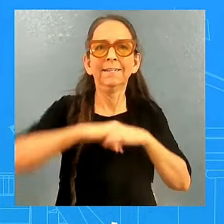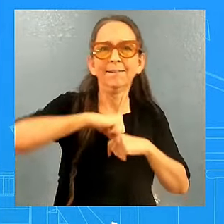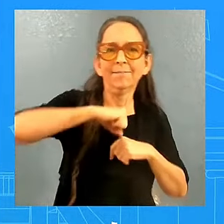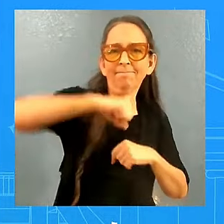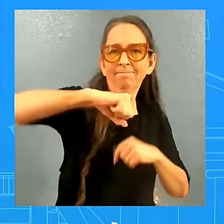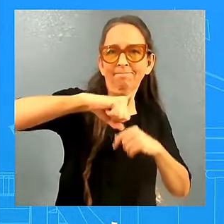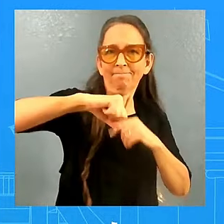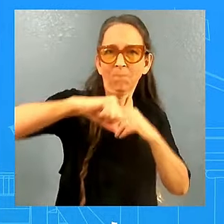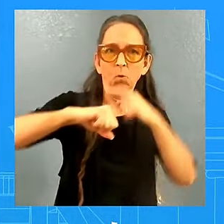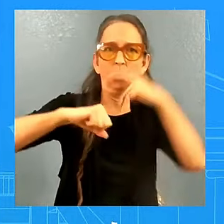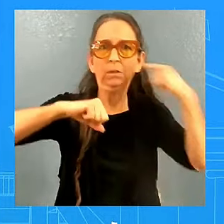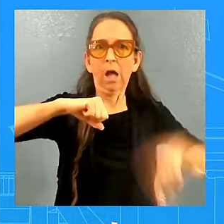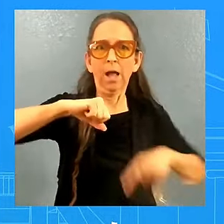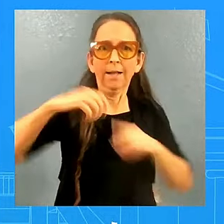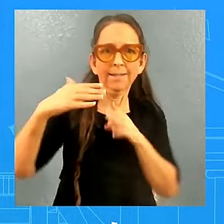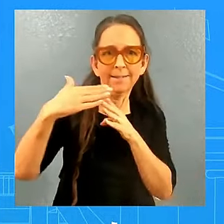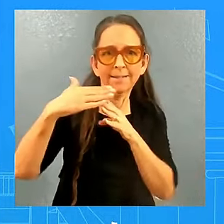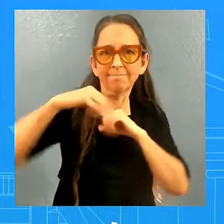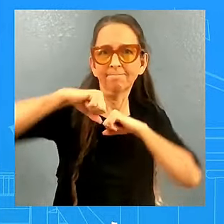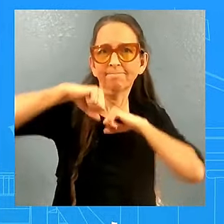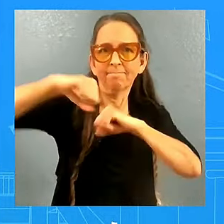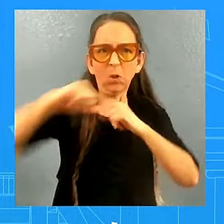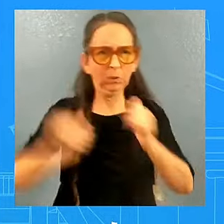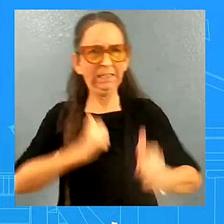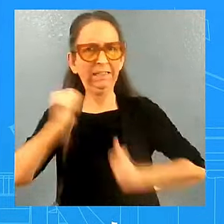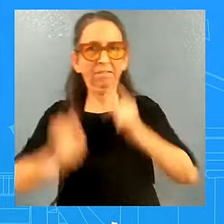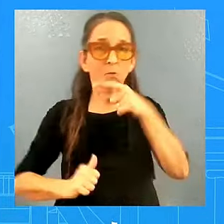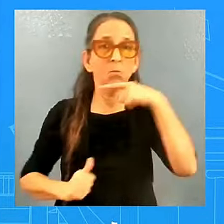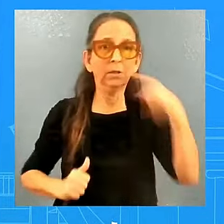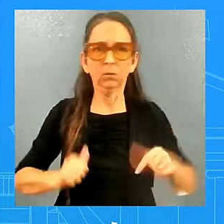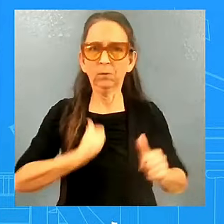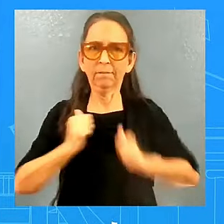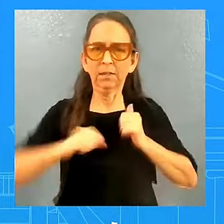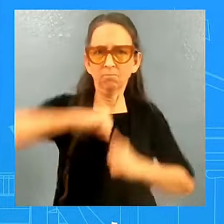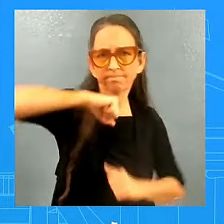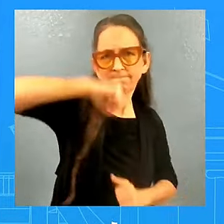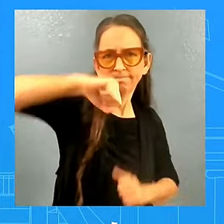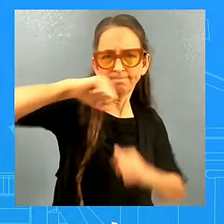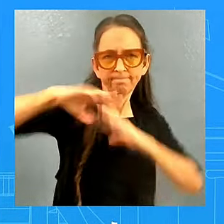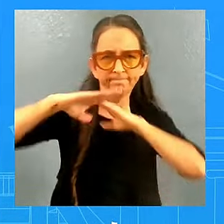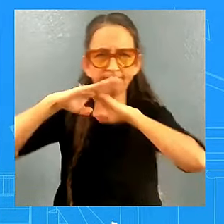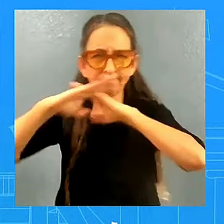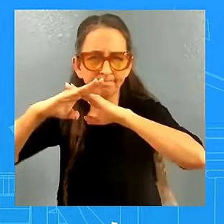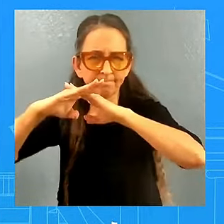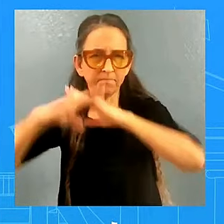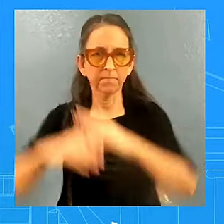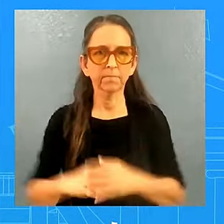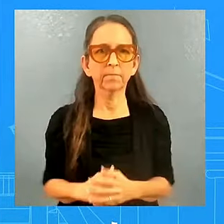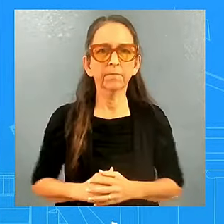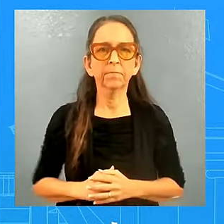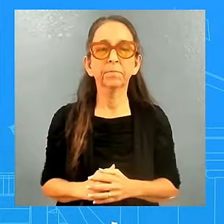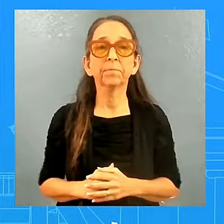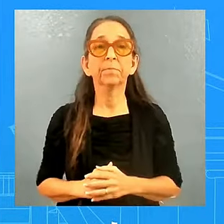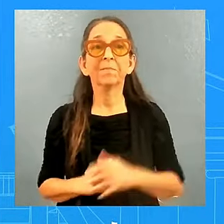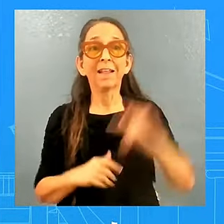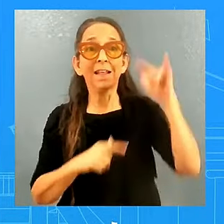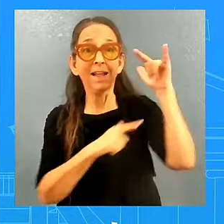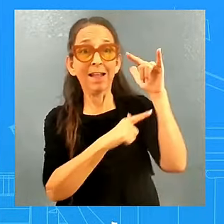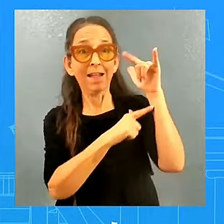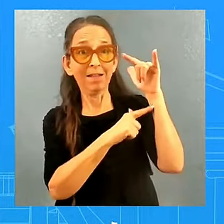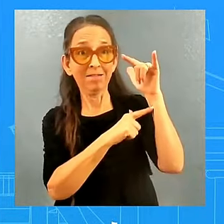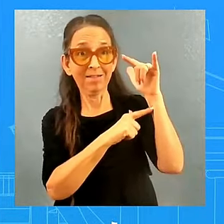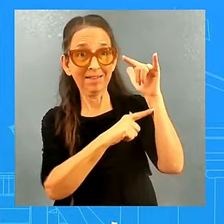doesn't change. And we have taken action to strengthen Ukraine's air defenses and enhance their battlefield